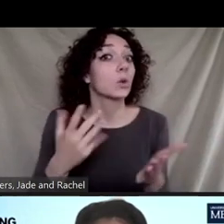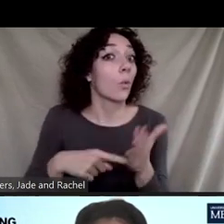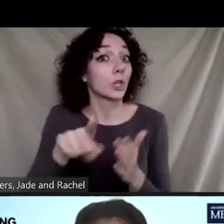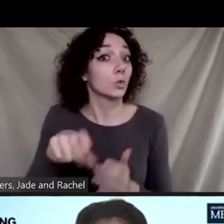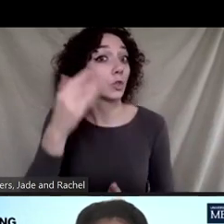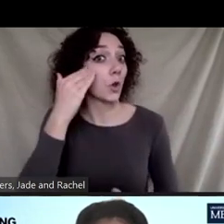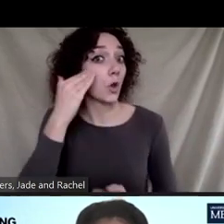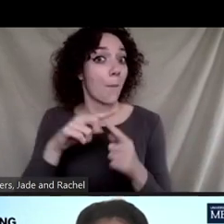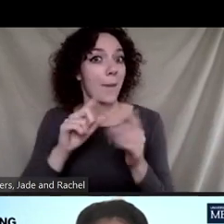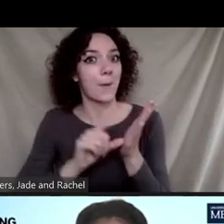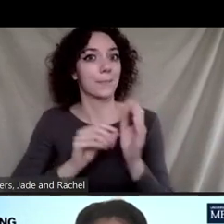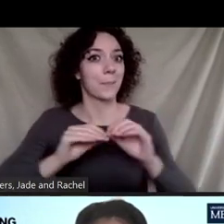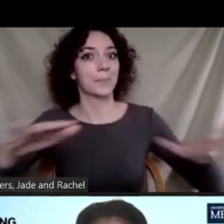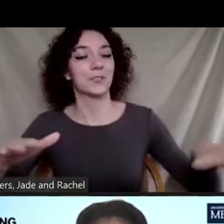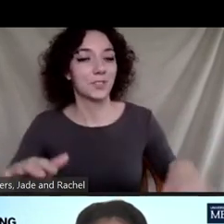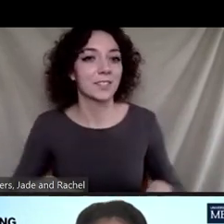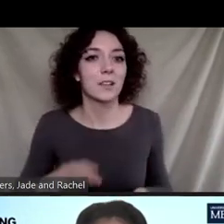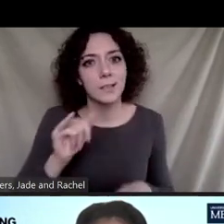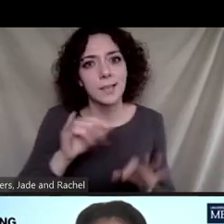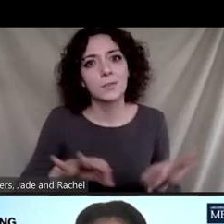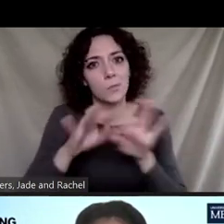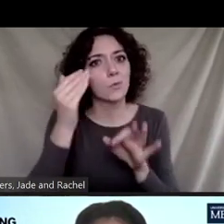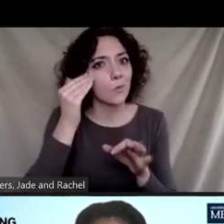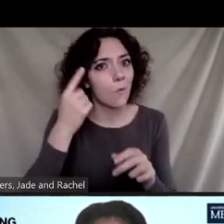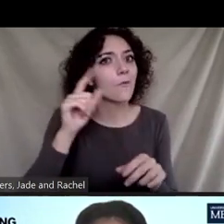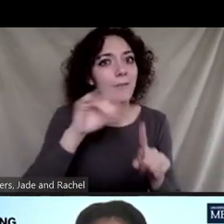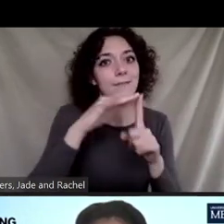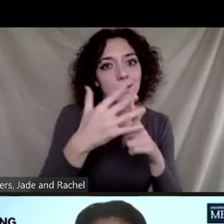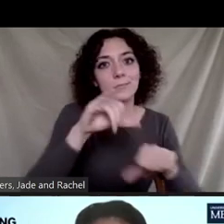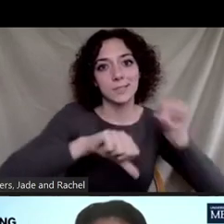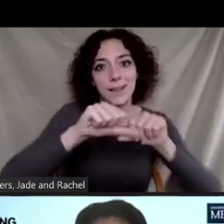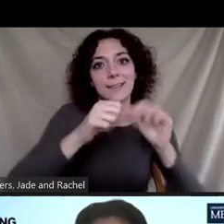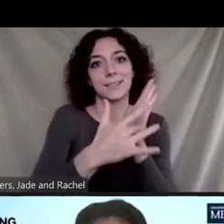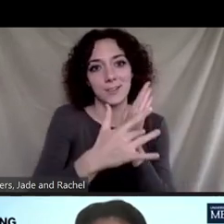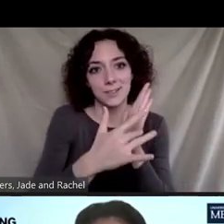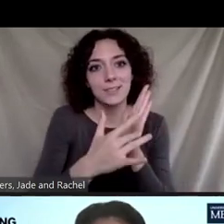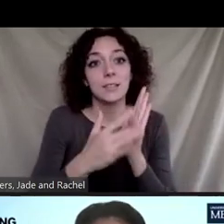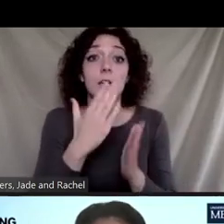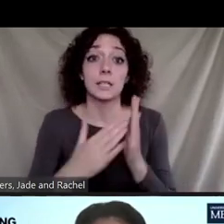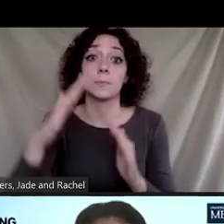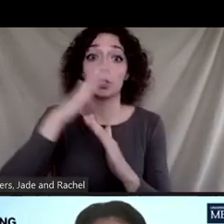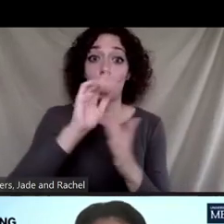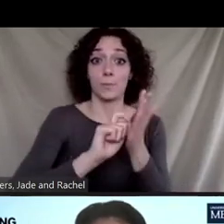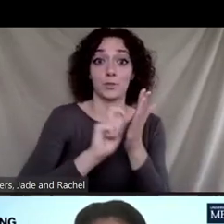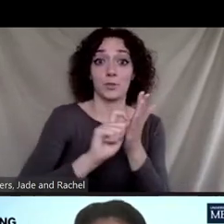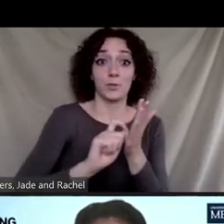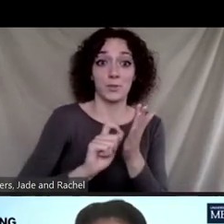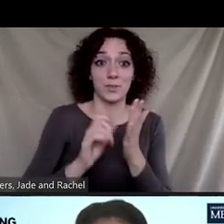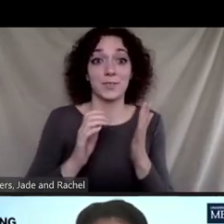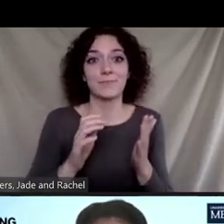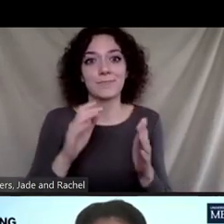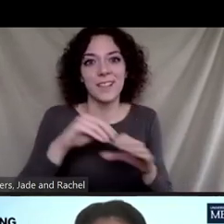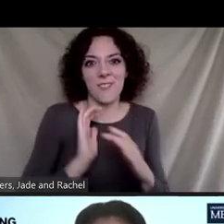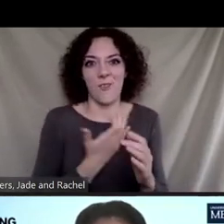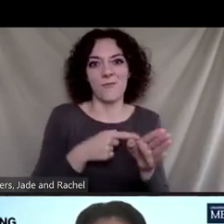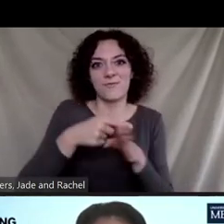was very useful for environmental science and technology. One of the top journals in our field or the top journal. Okay, so the next